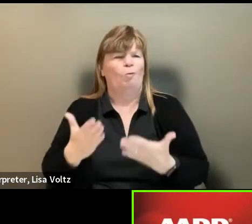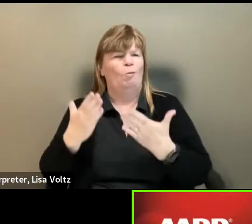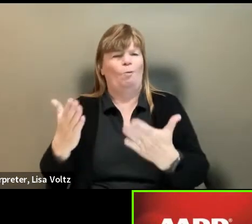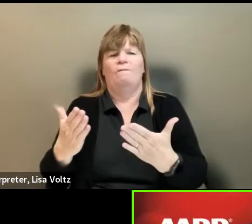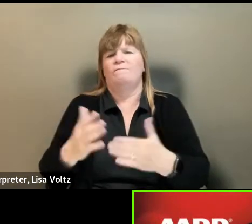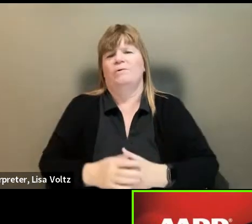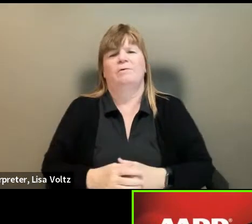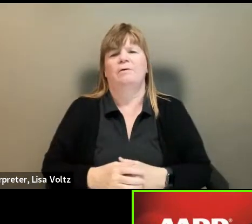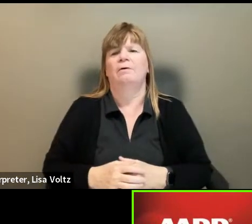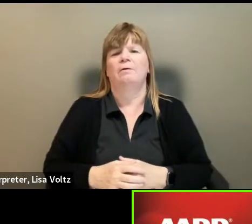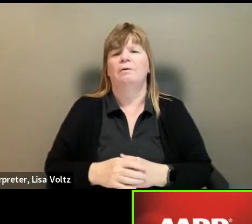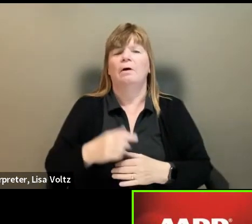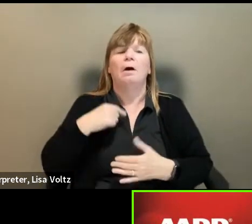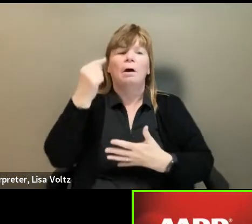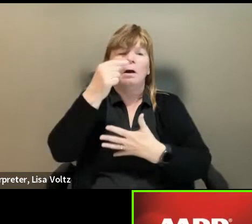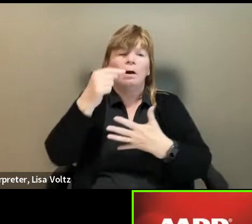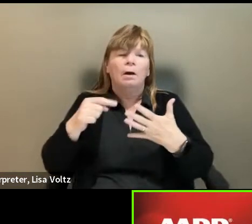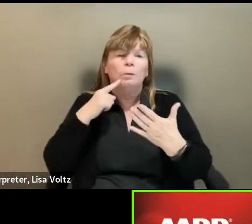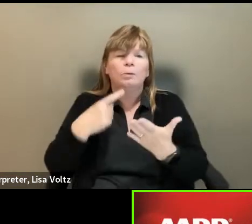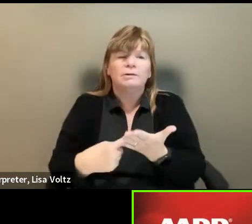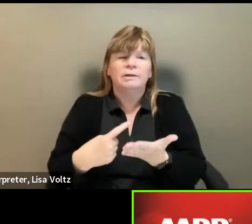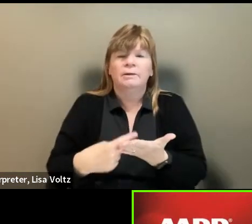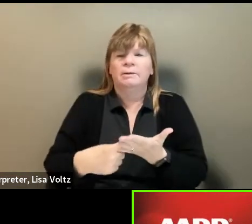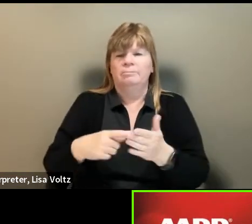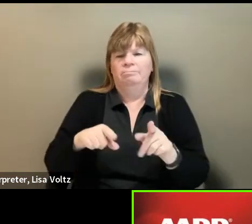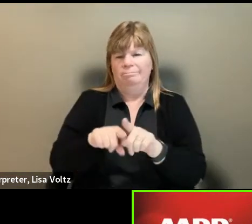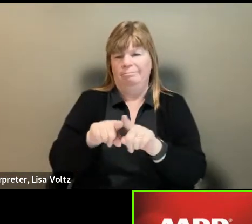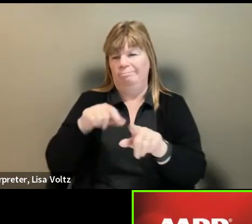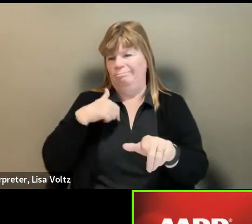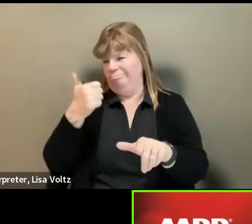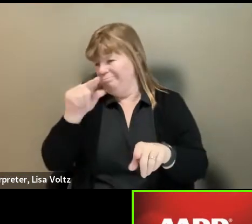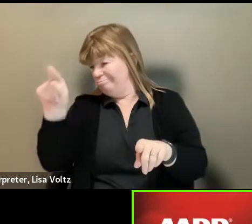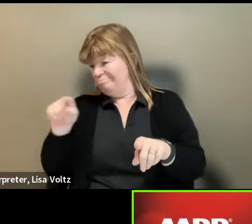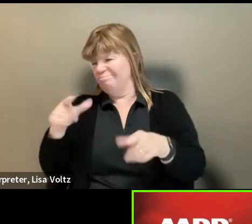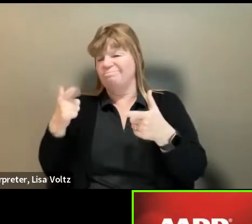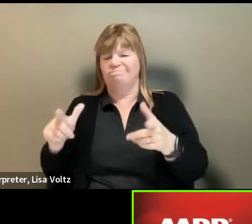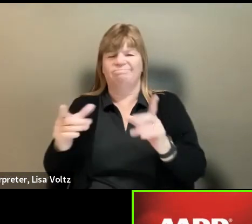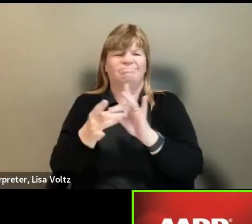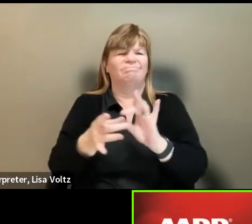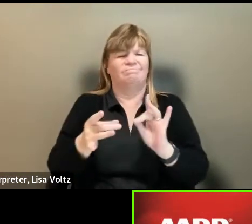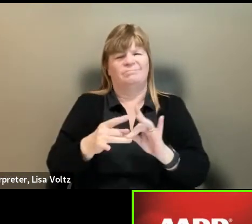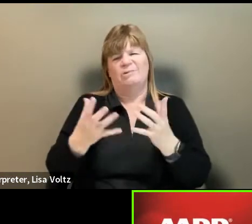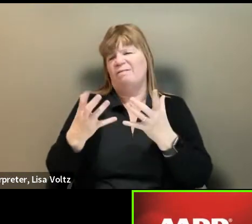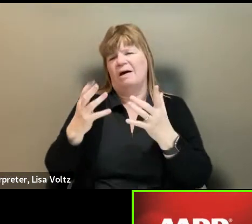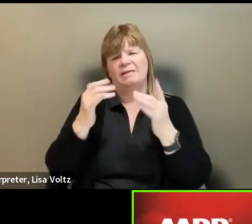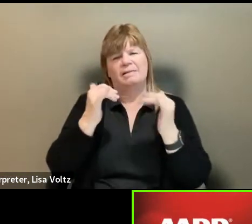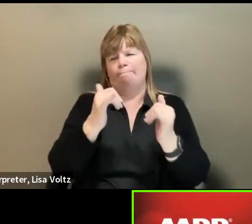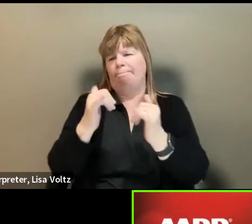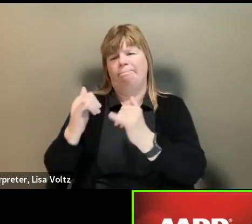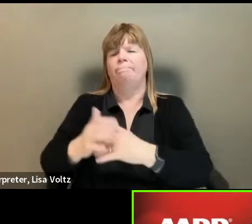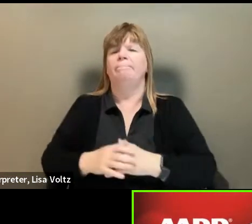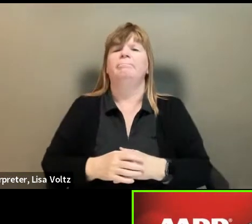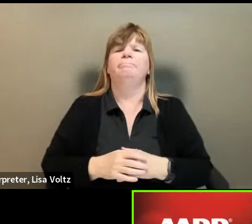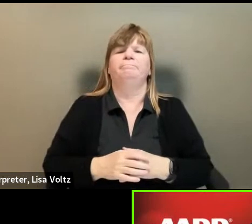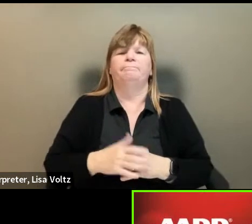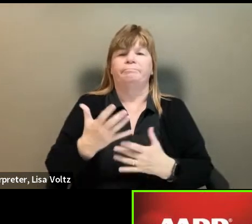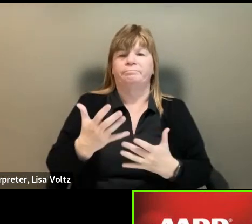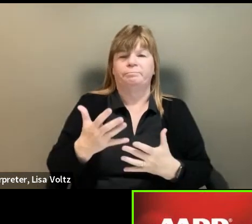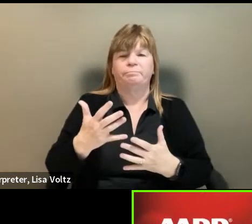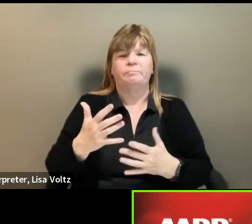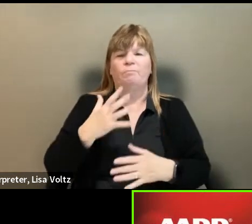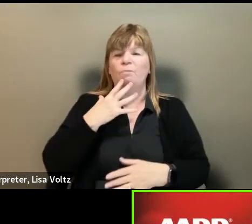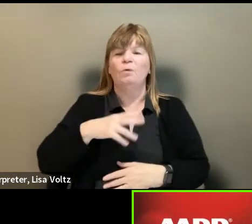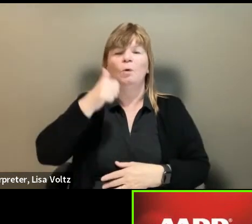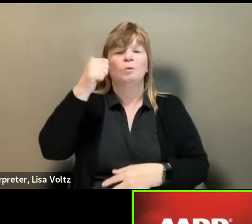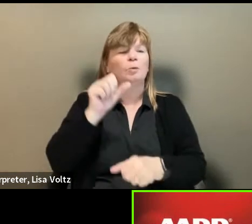And, uh, the things that I'm going to talk about are things that my fellow panelists have also said. There's a lot of similarity. So first, you know, older workers